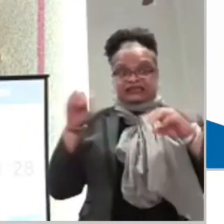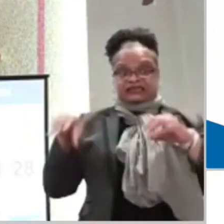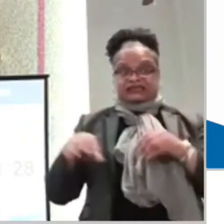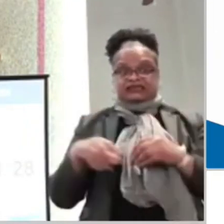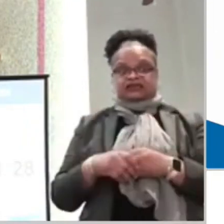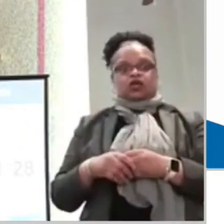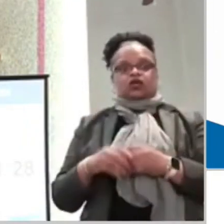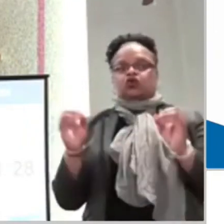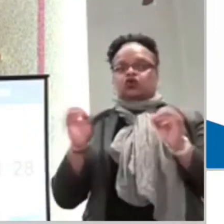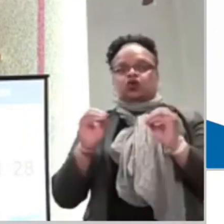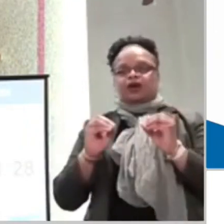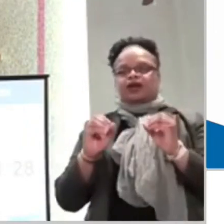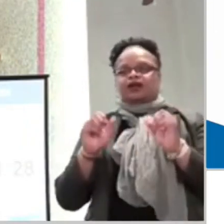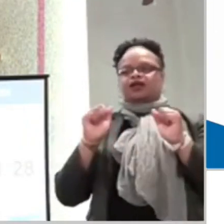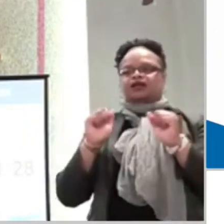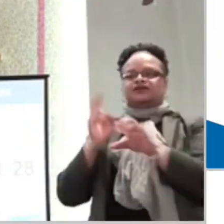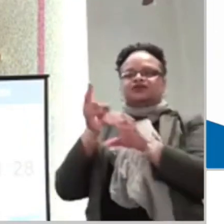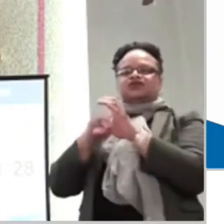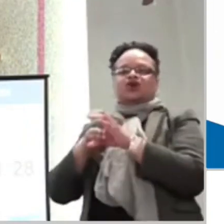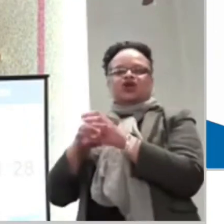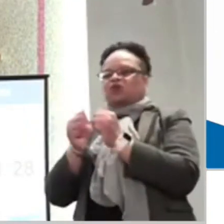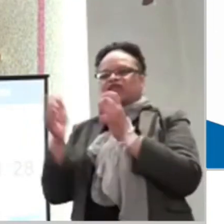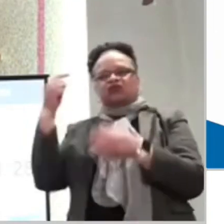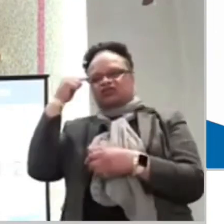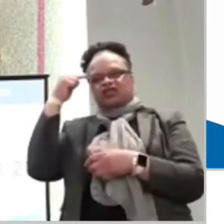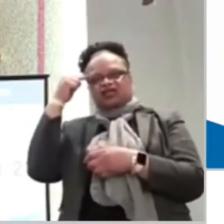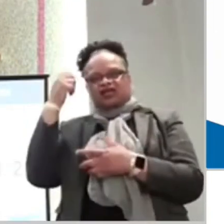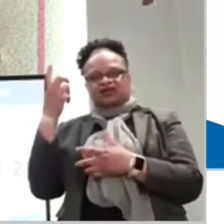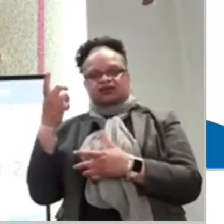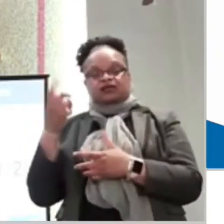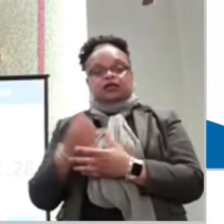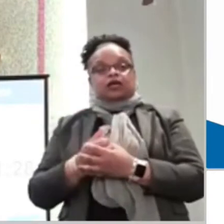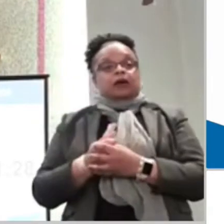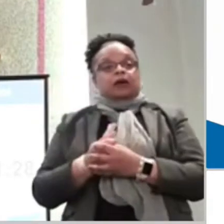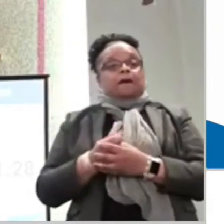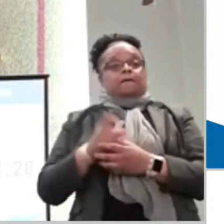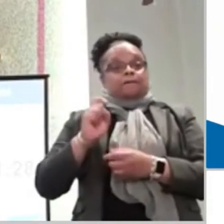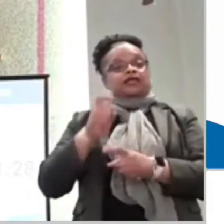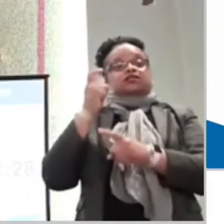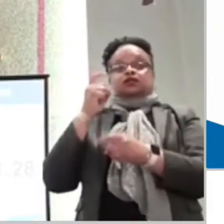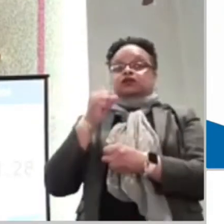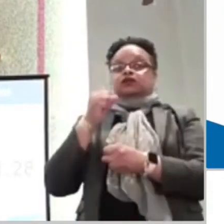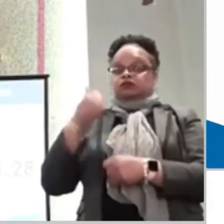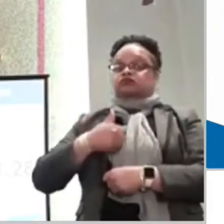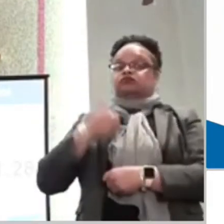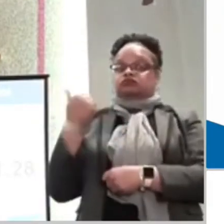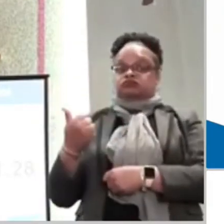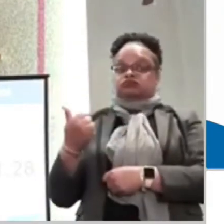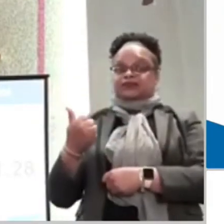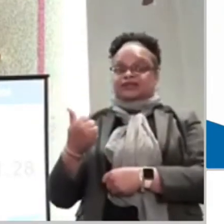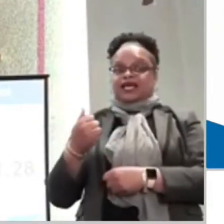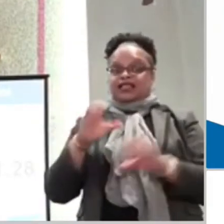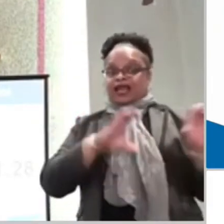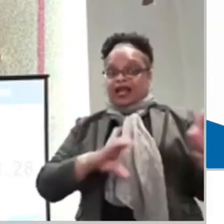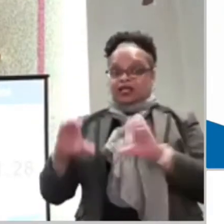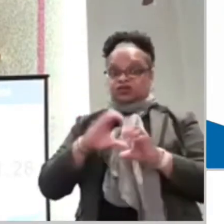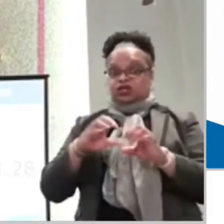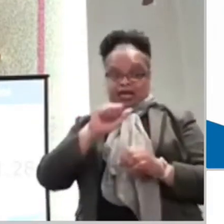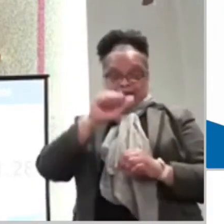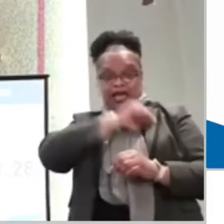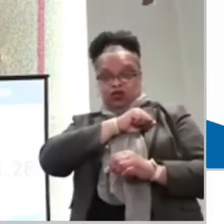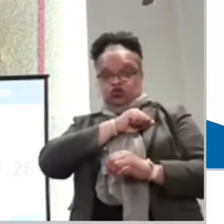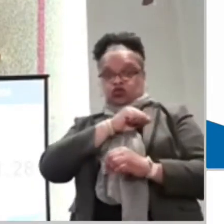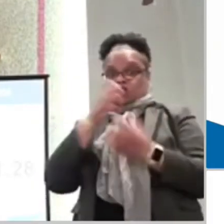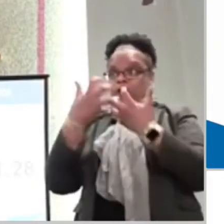the act of communion thoughtlessly. All should examine themselves to make sure their conduct and attitude are keeping with the